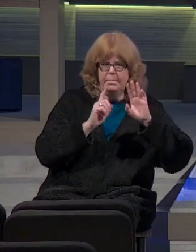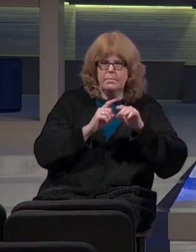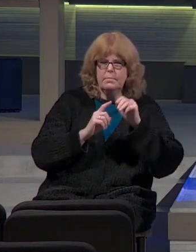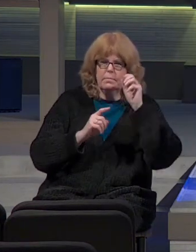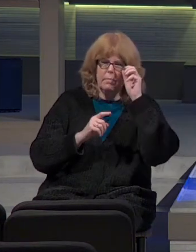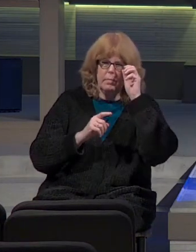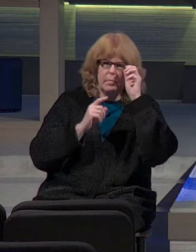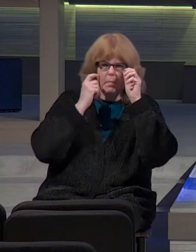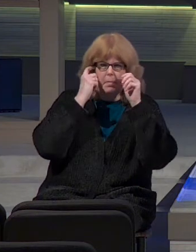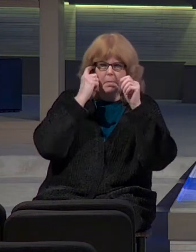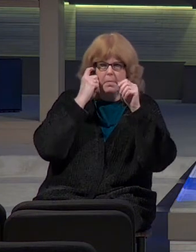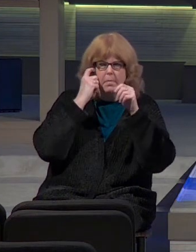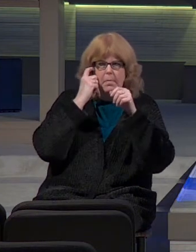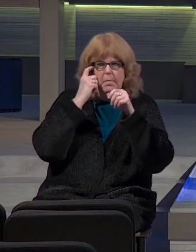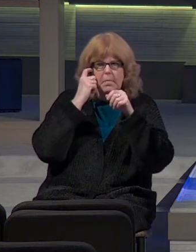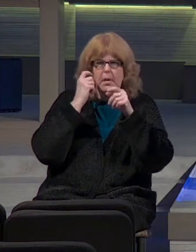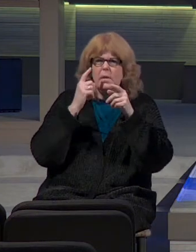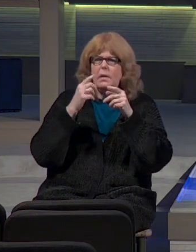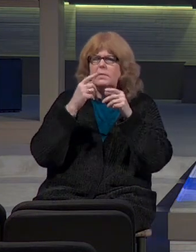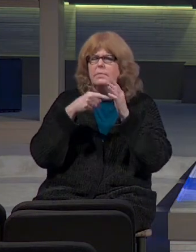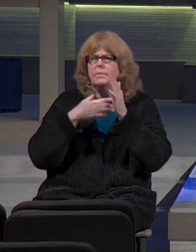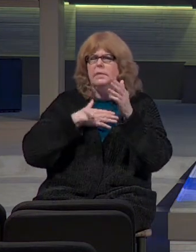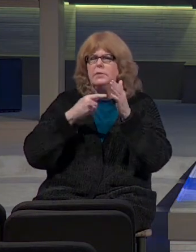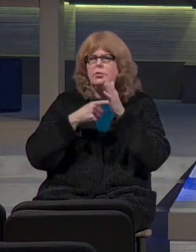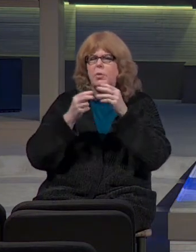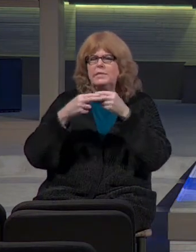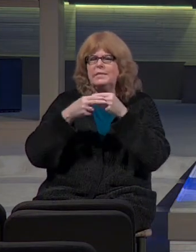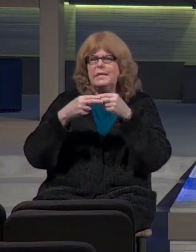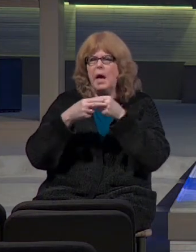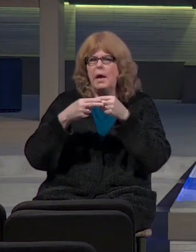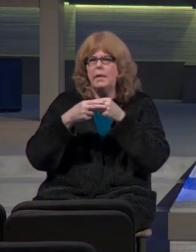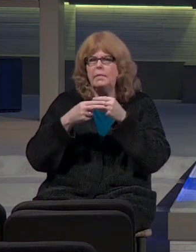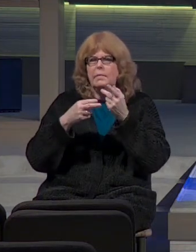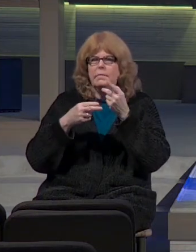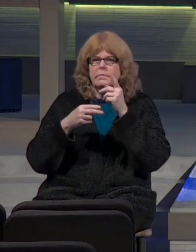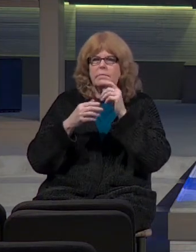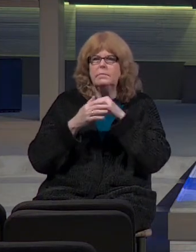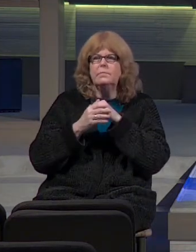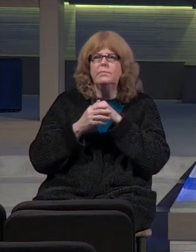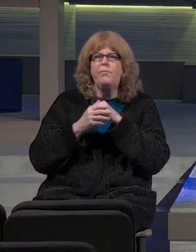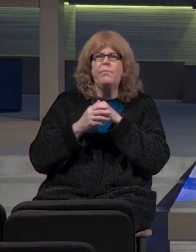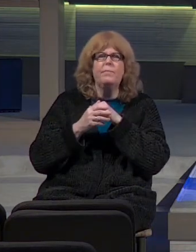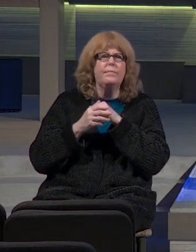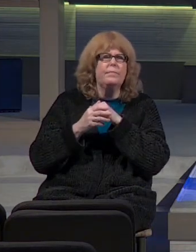Is there a slide that can be put up, the very first one? I don't have the, is anybody up there?